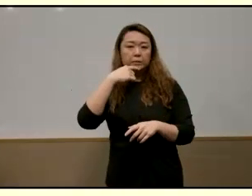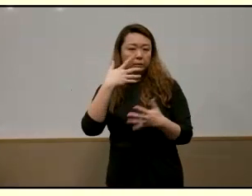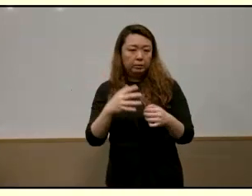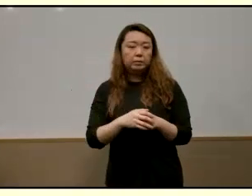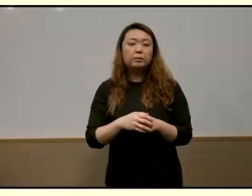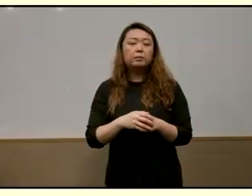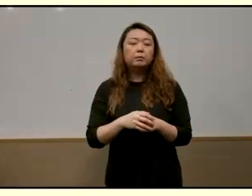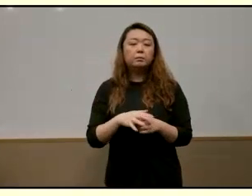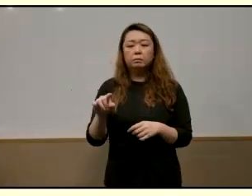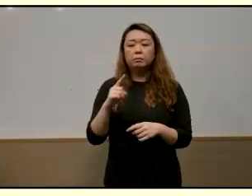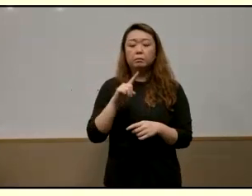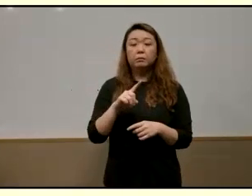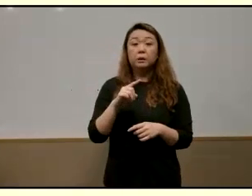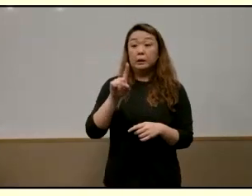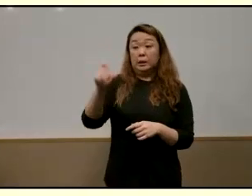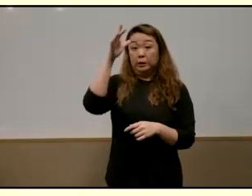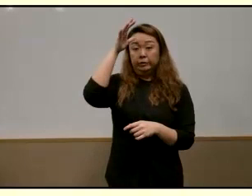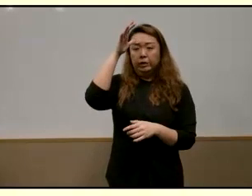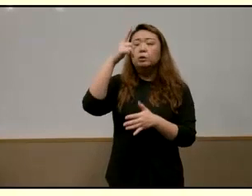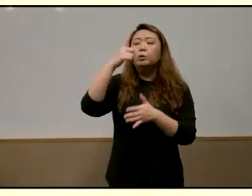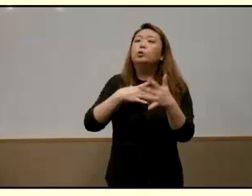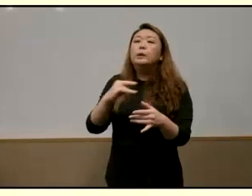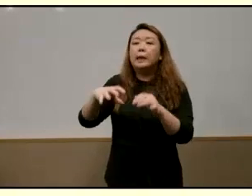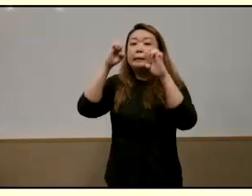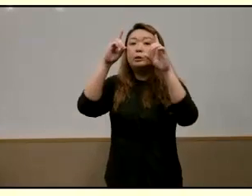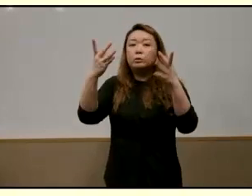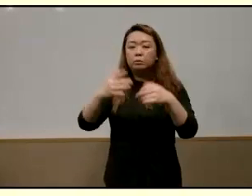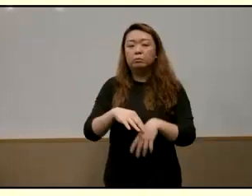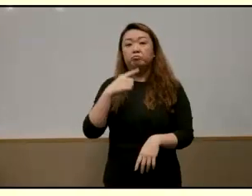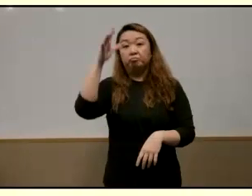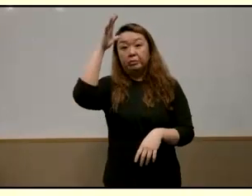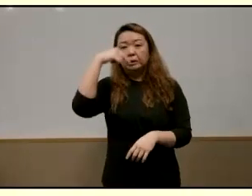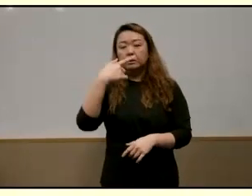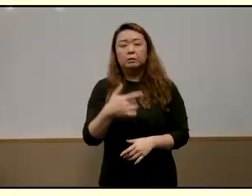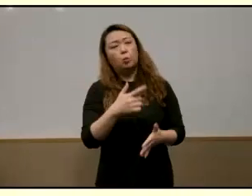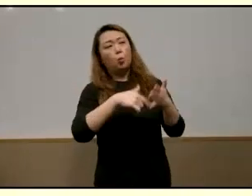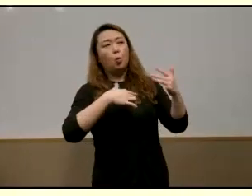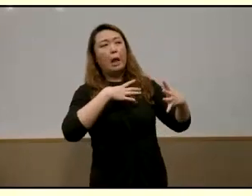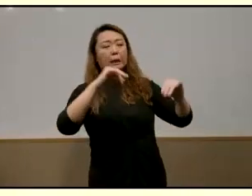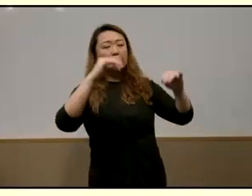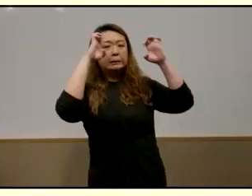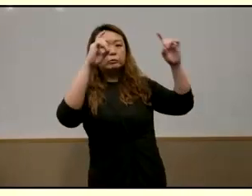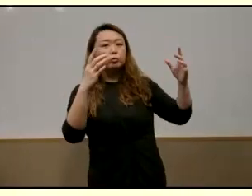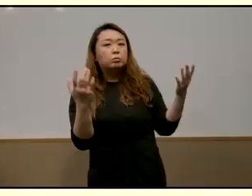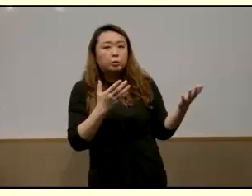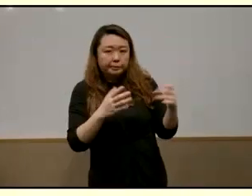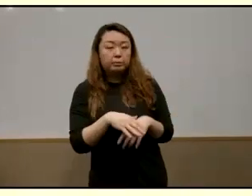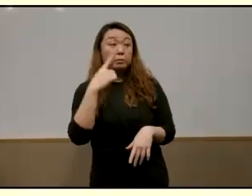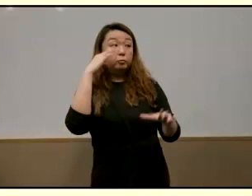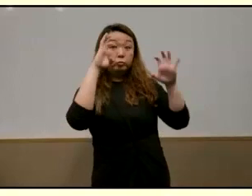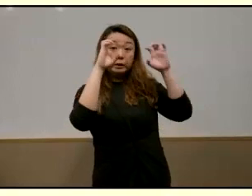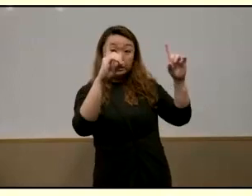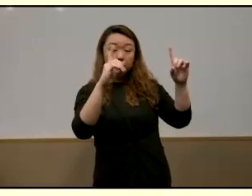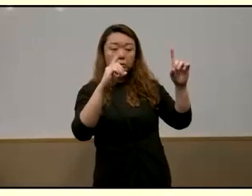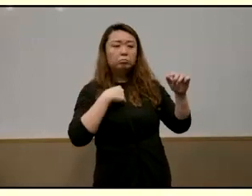when asked what he liked about singapore's education system he said singapore education-wise what i like first thing for education wise we